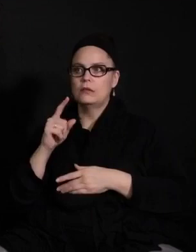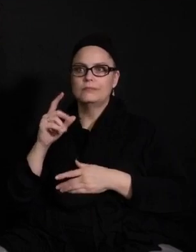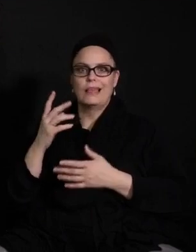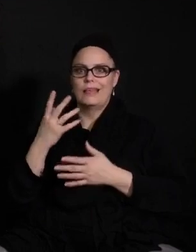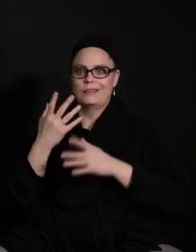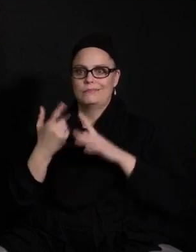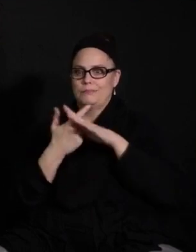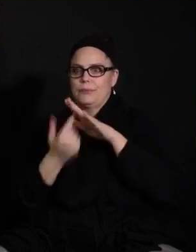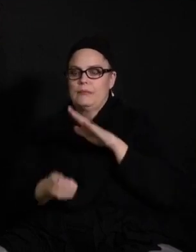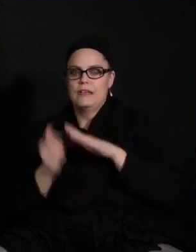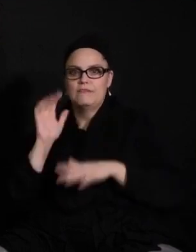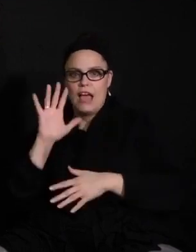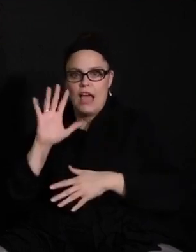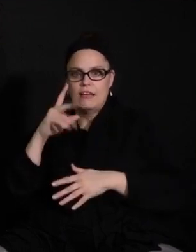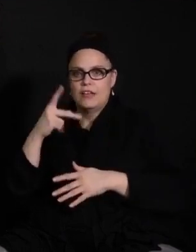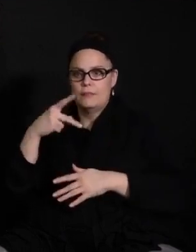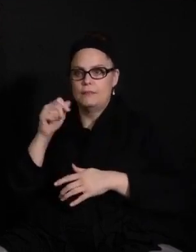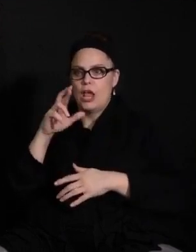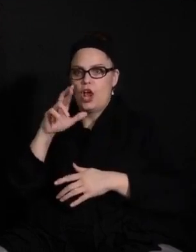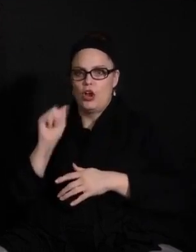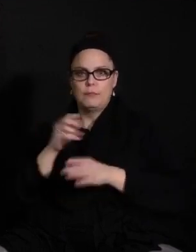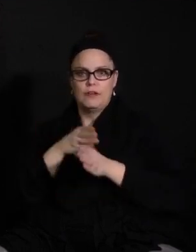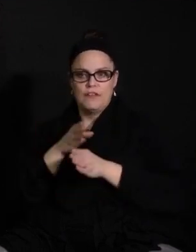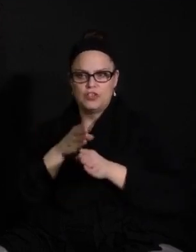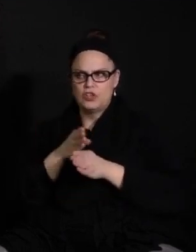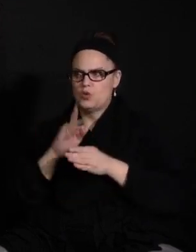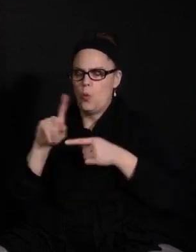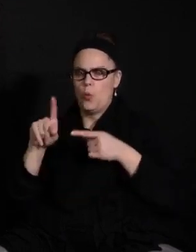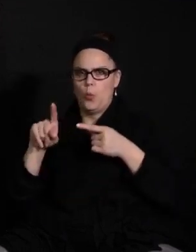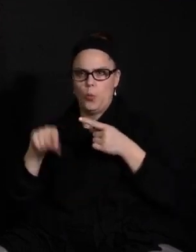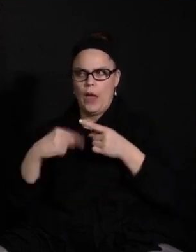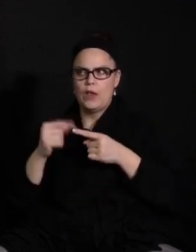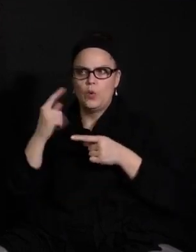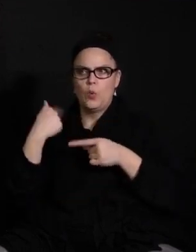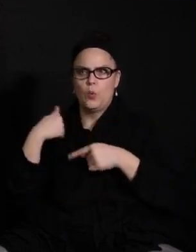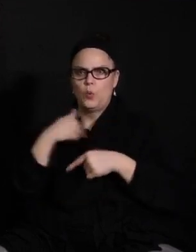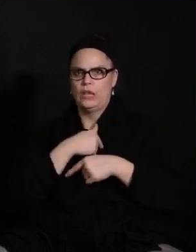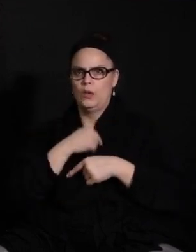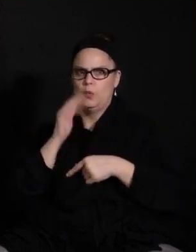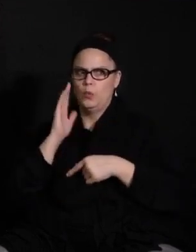those positions be filled as it greatly impacts services to our special education students?